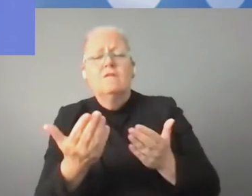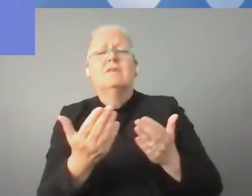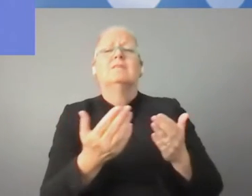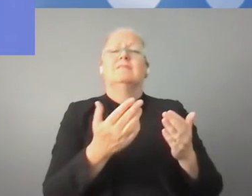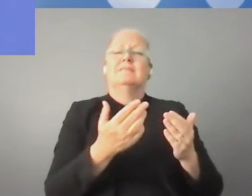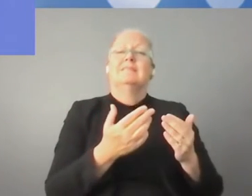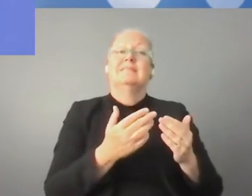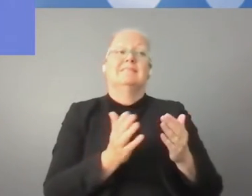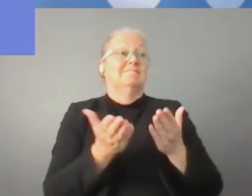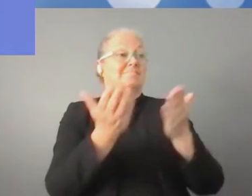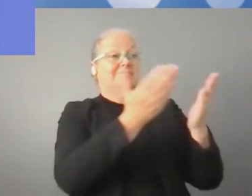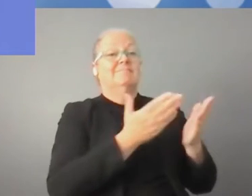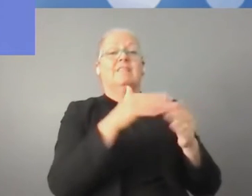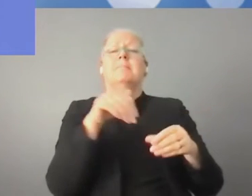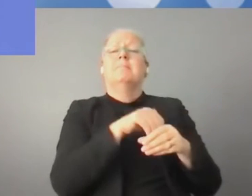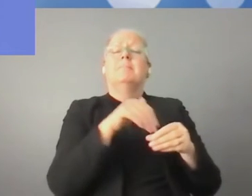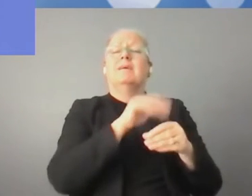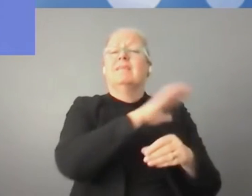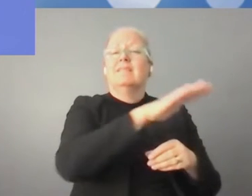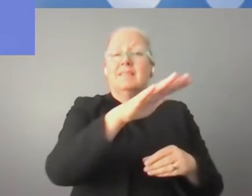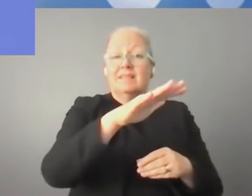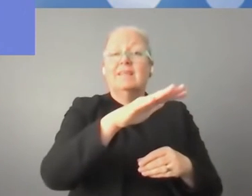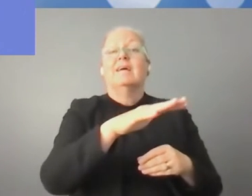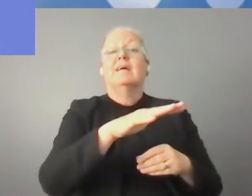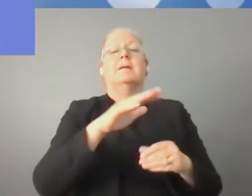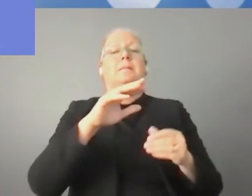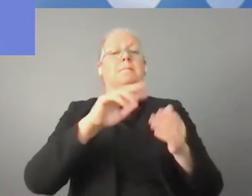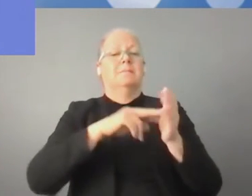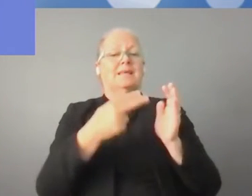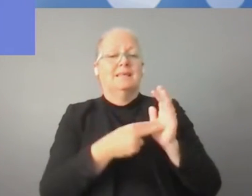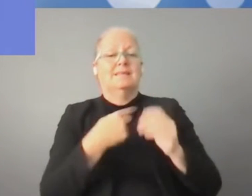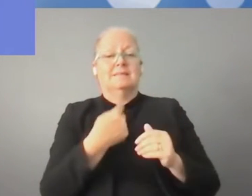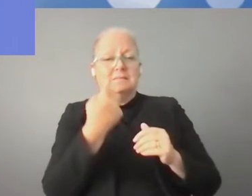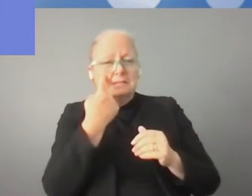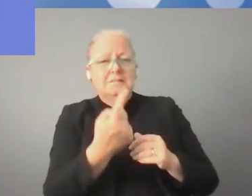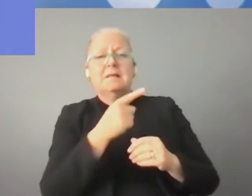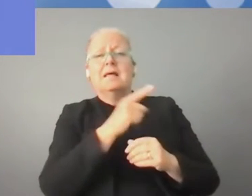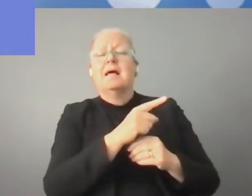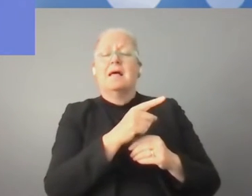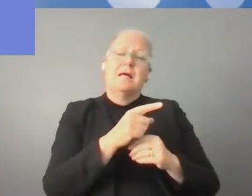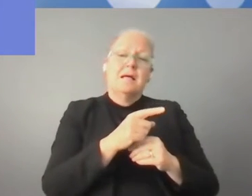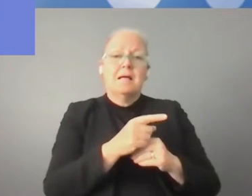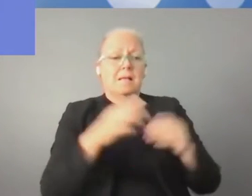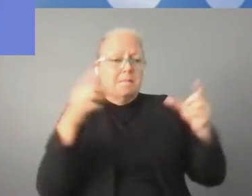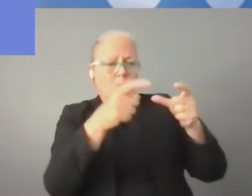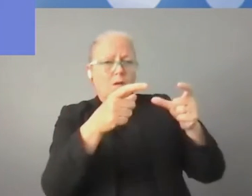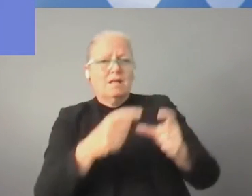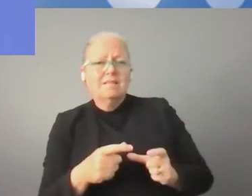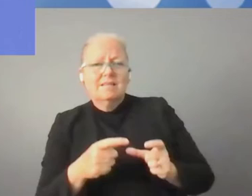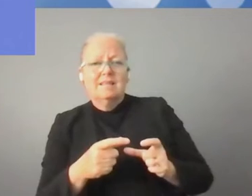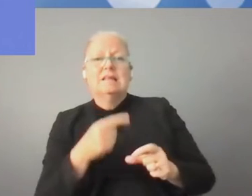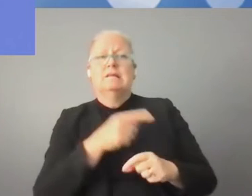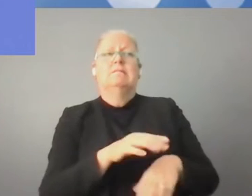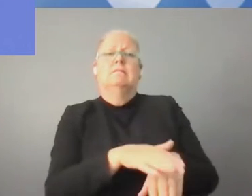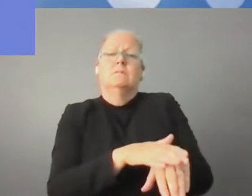the member states. And if we go deeper into the index, we see that small and medium sized enterprises, they are quite slow. Even